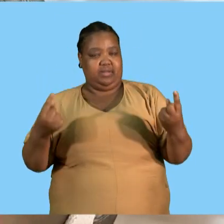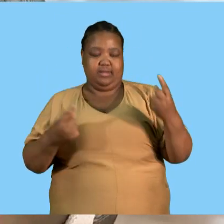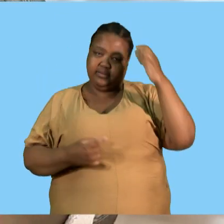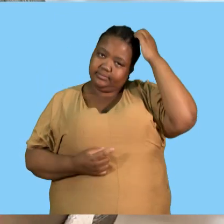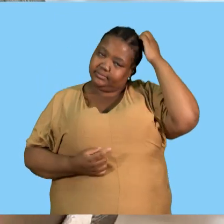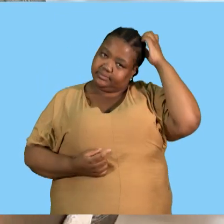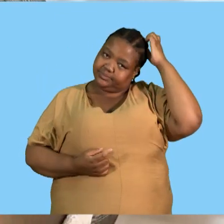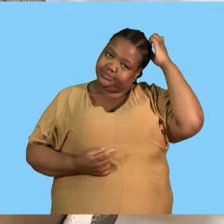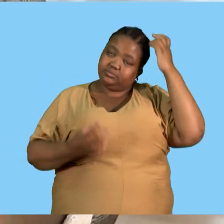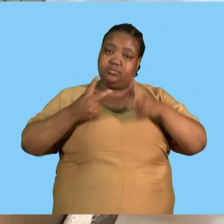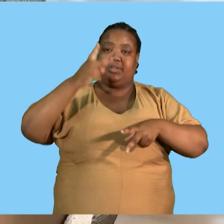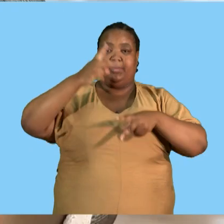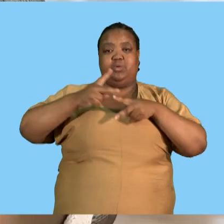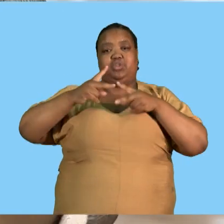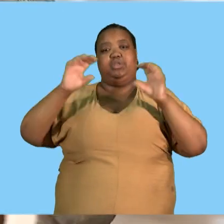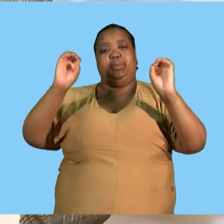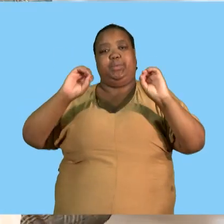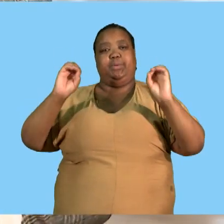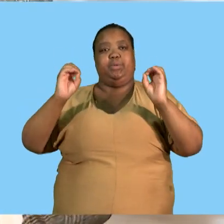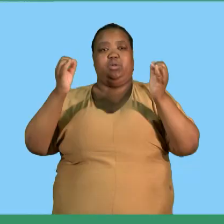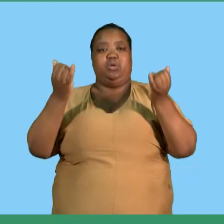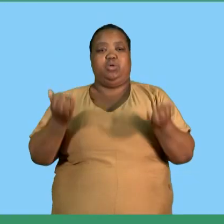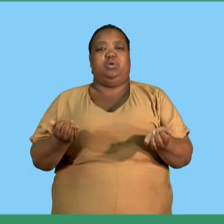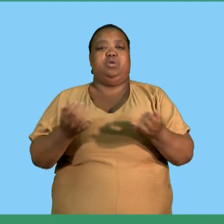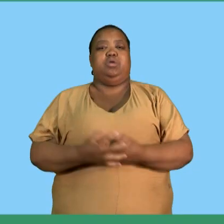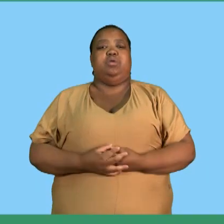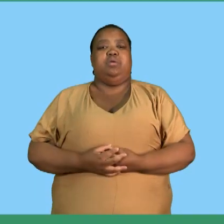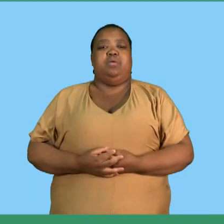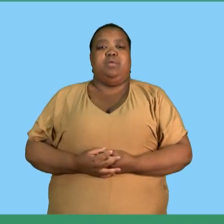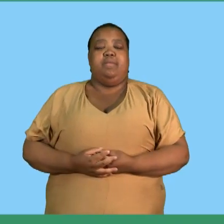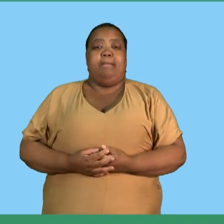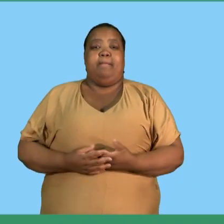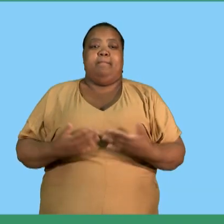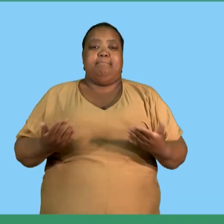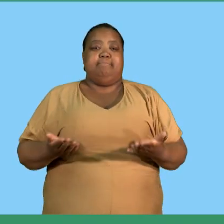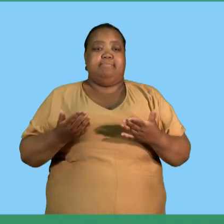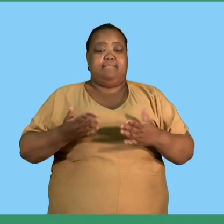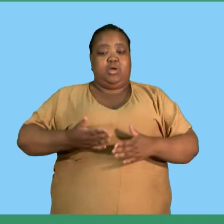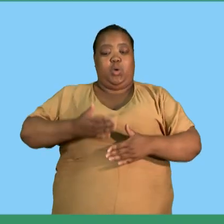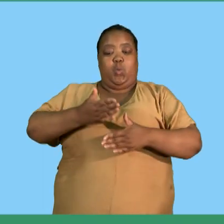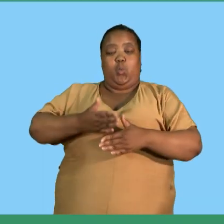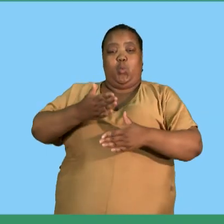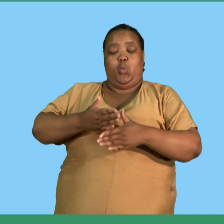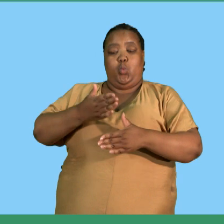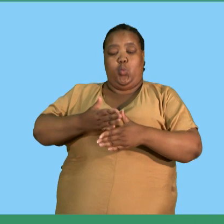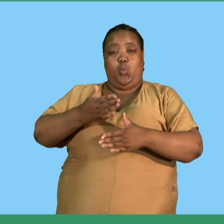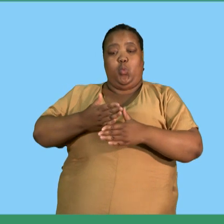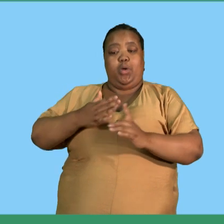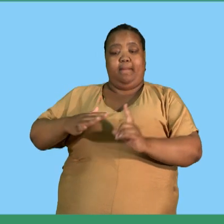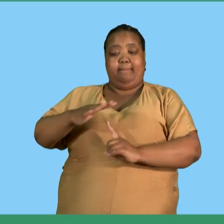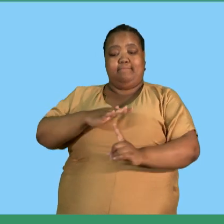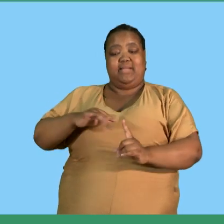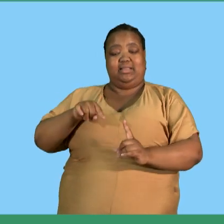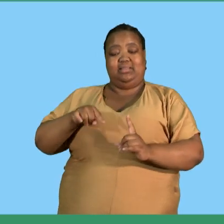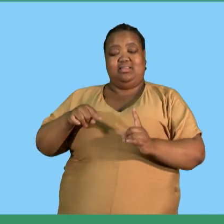right we go to the fourth one right it's unauthorized use of workplace resources